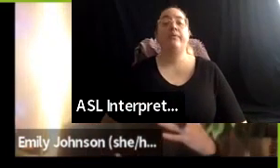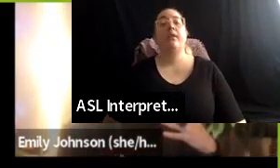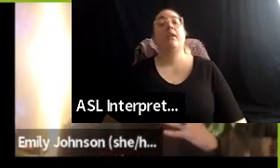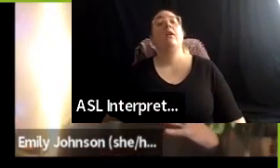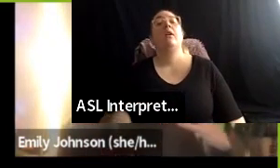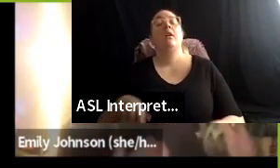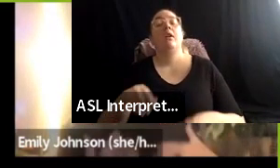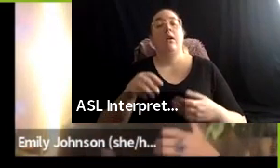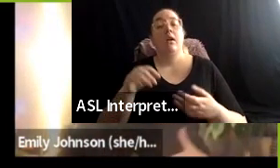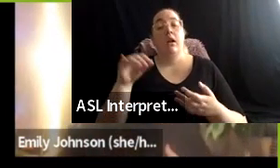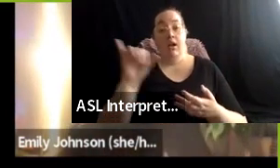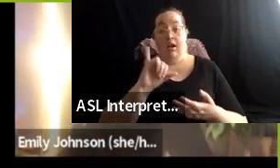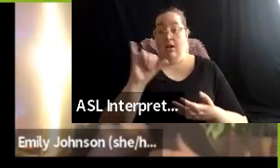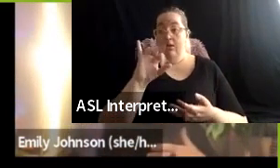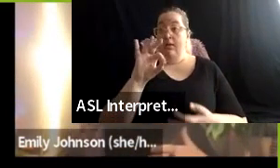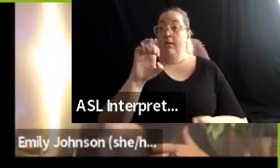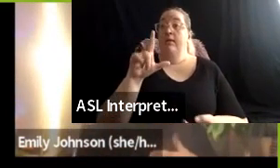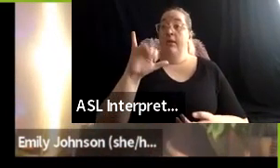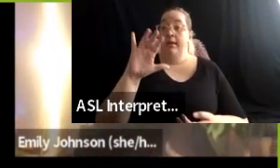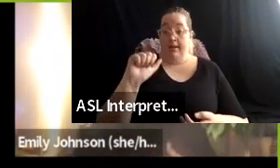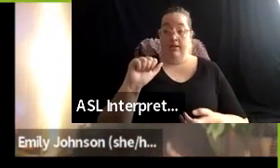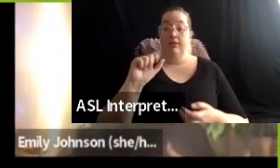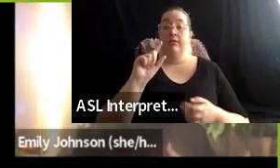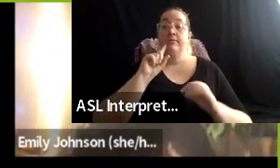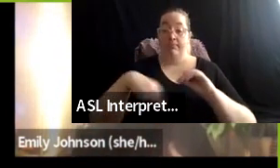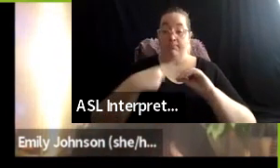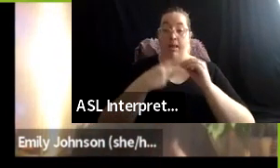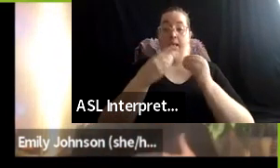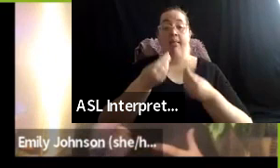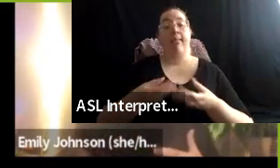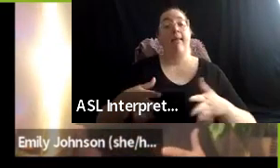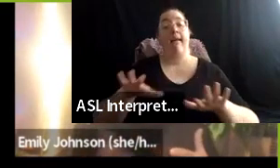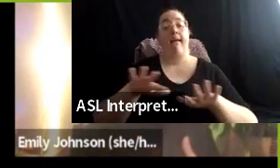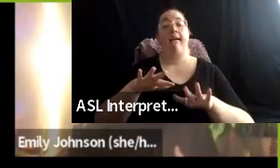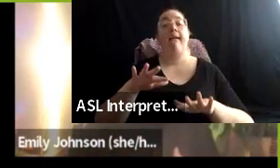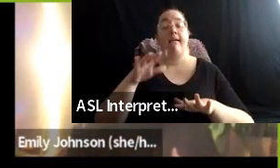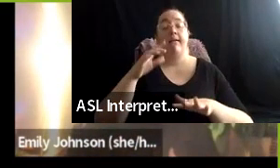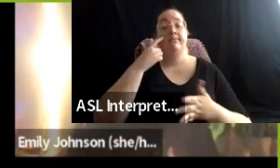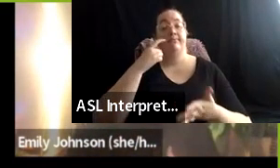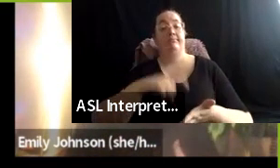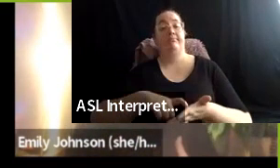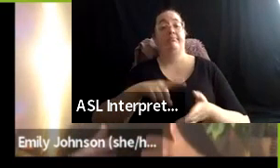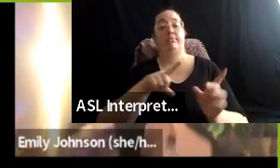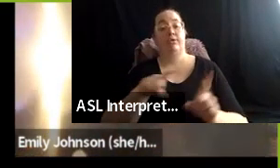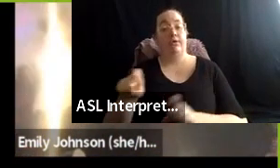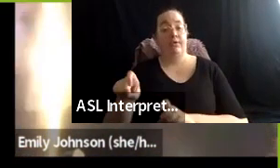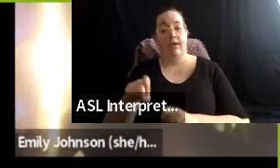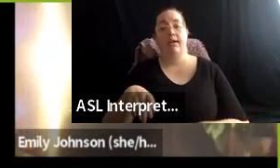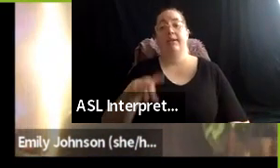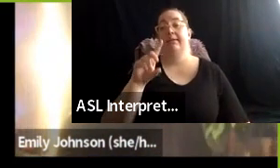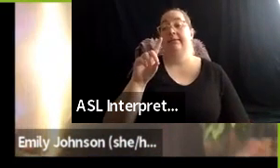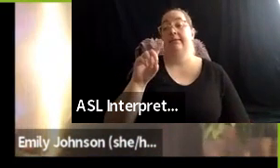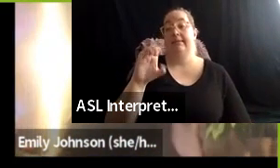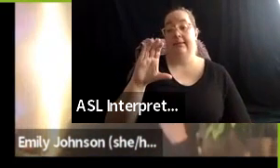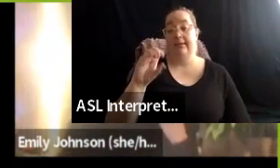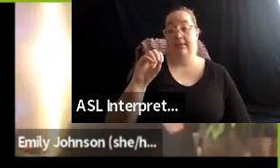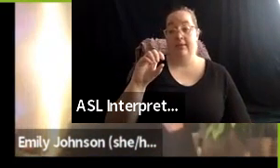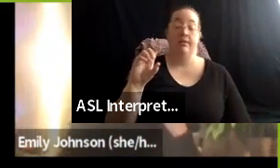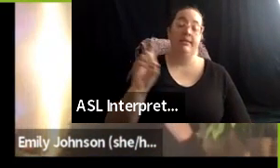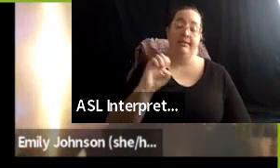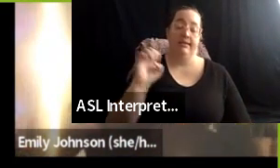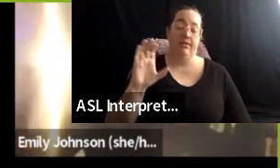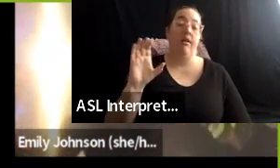been talking about with the, um, land acknowledgement survey, the, um, decolonization rider is always in